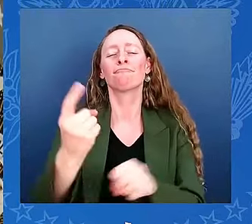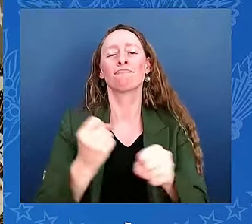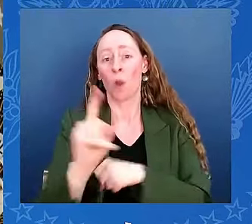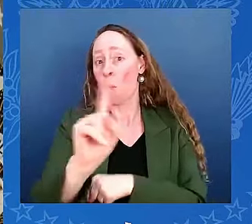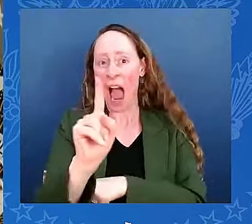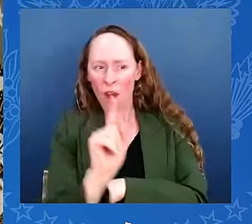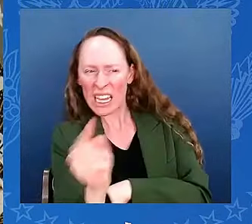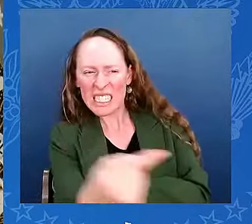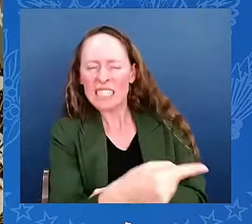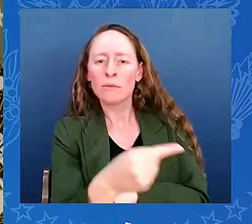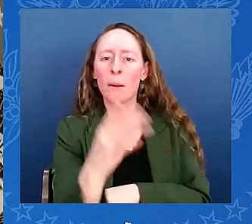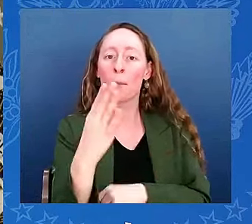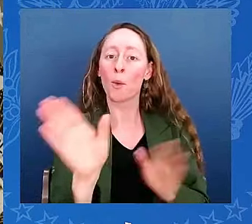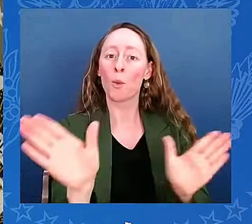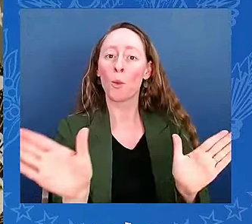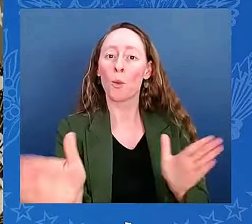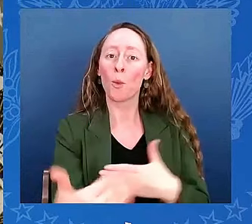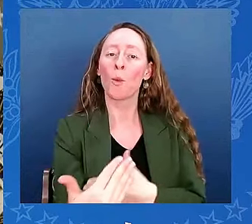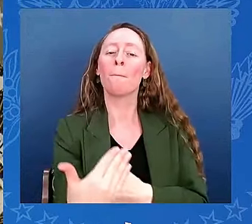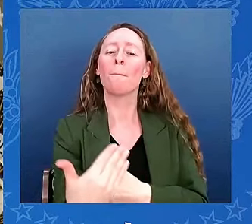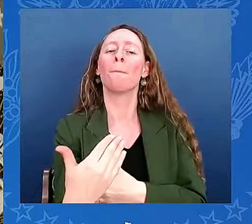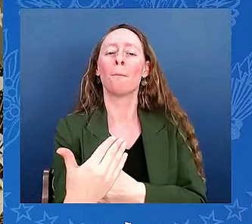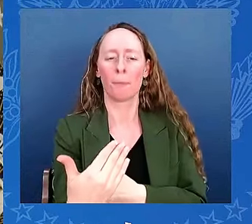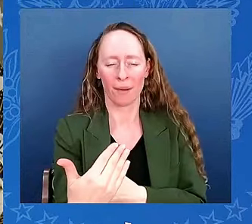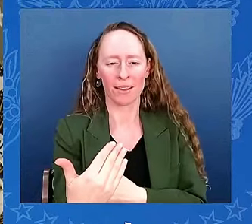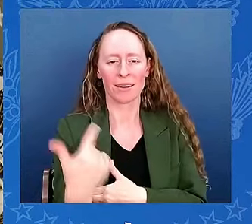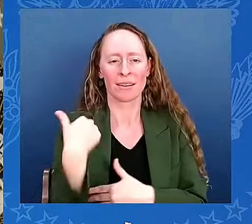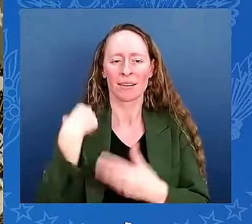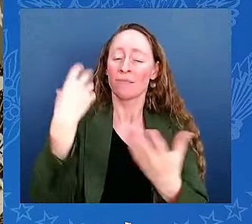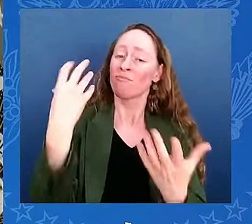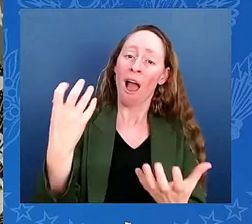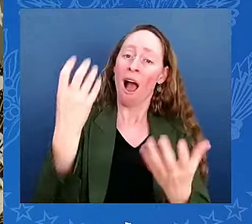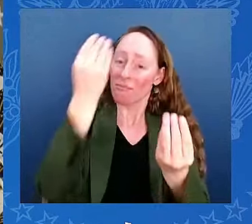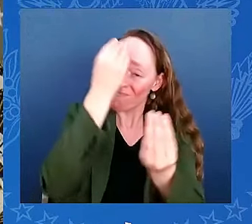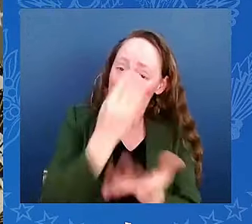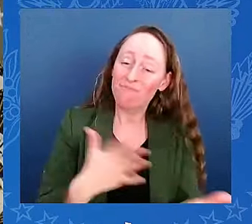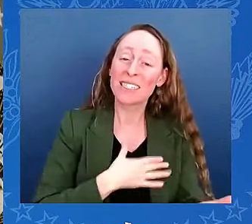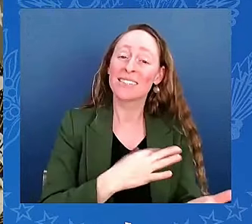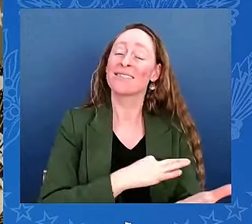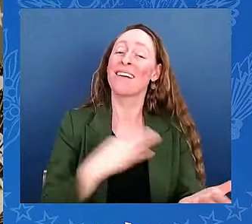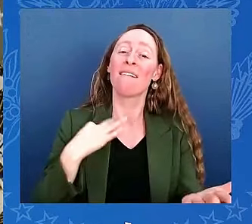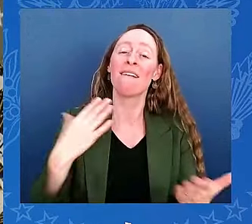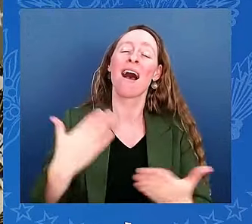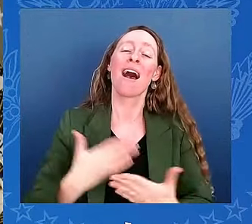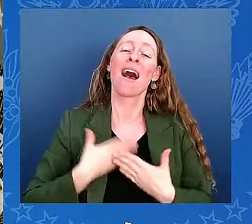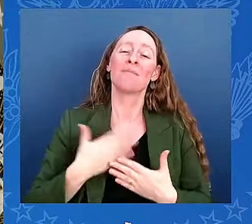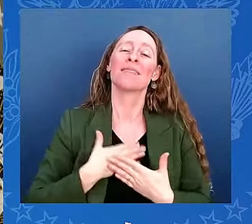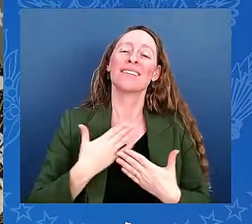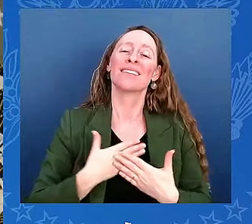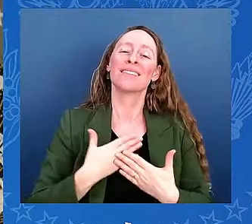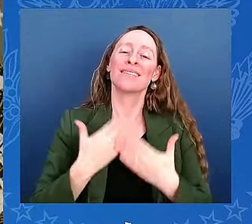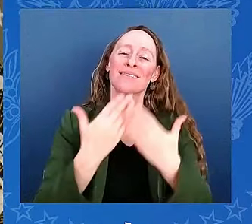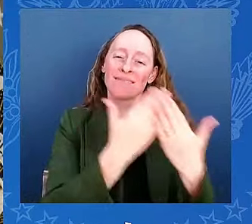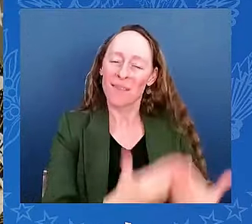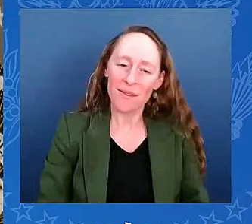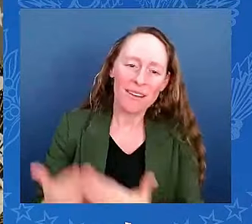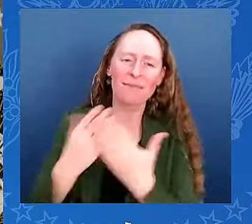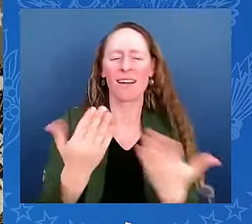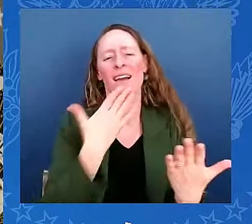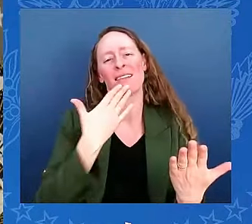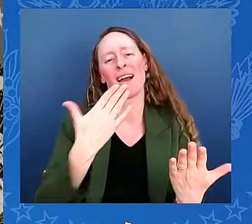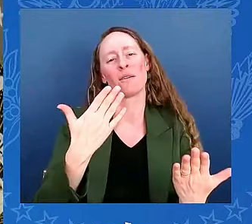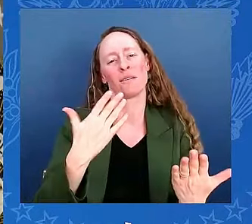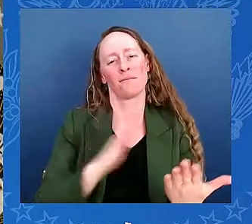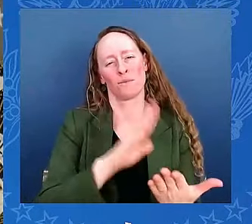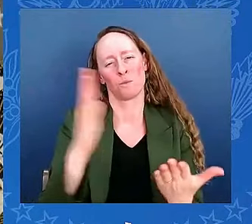happy Diwali, but it was also a chance to thank them for their service to our country, just as I offer my thanks and gratitude